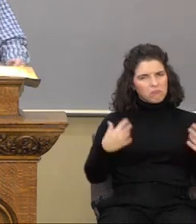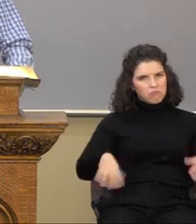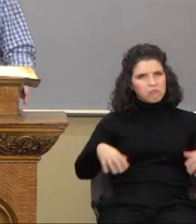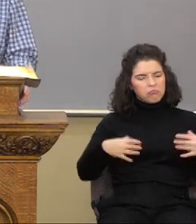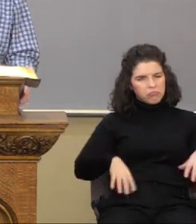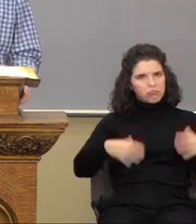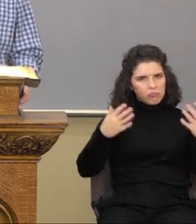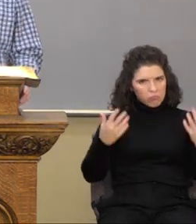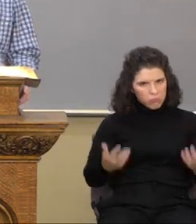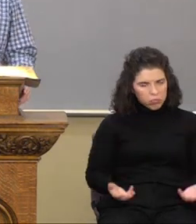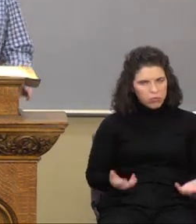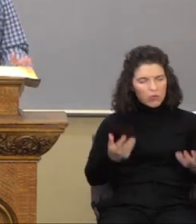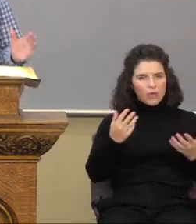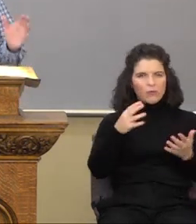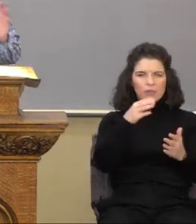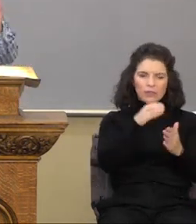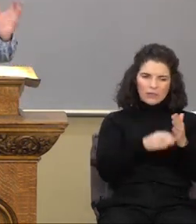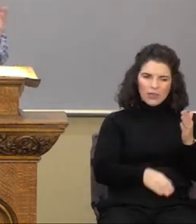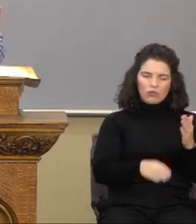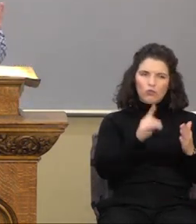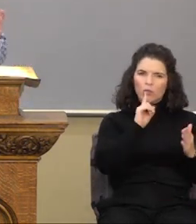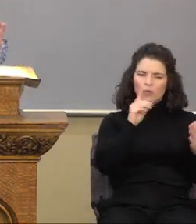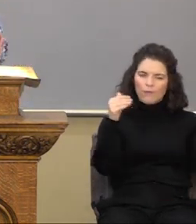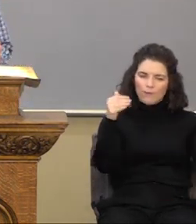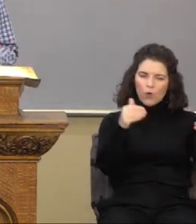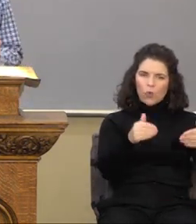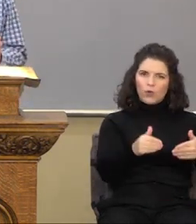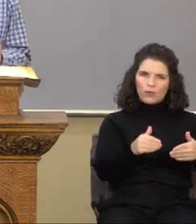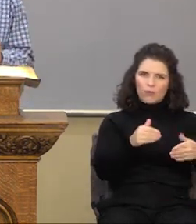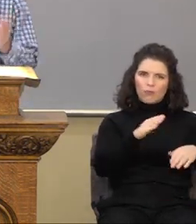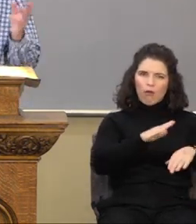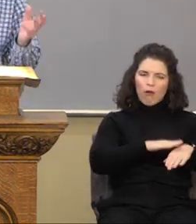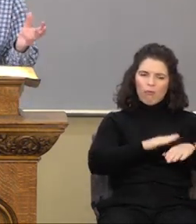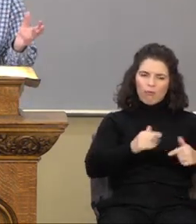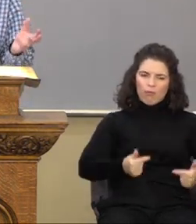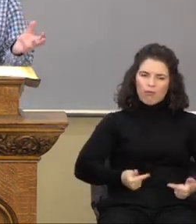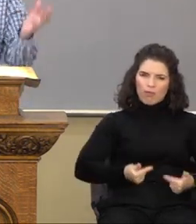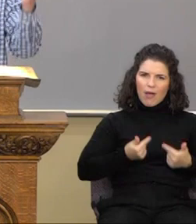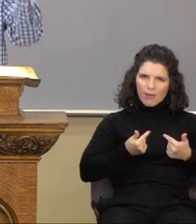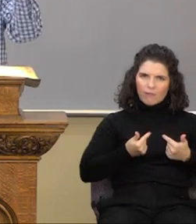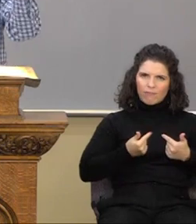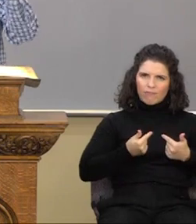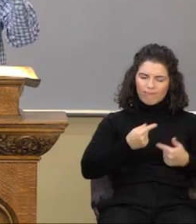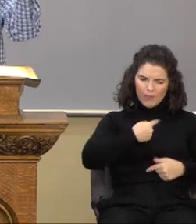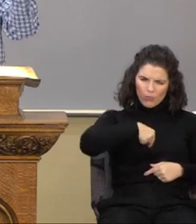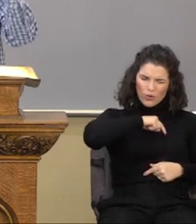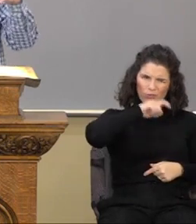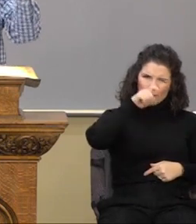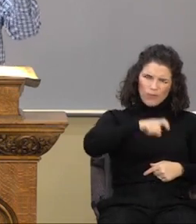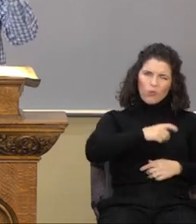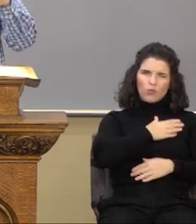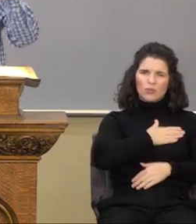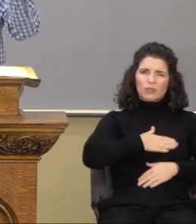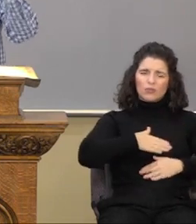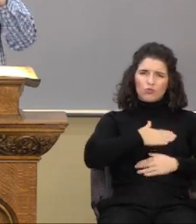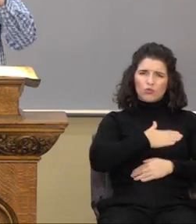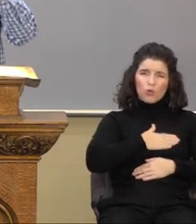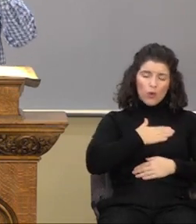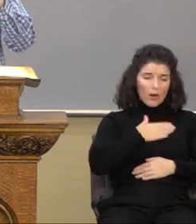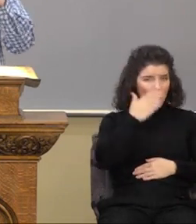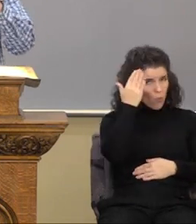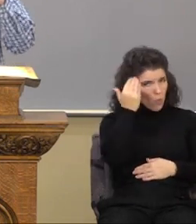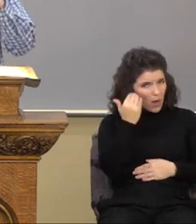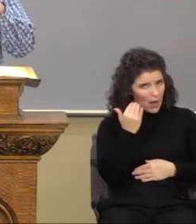addressing the life that is to be enjoyed because we're living, loving, eternal